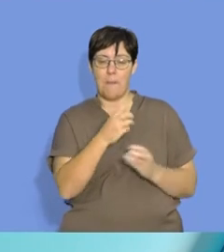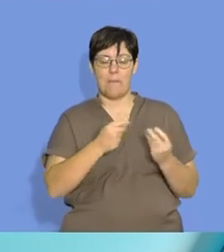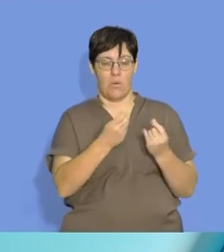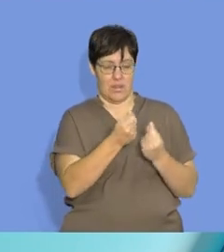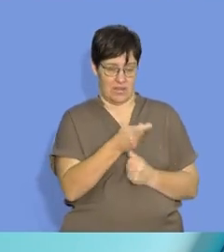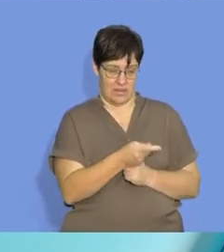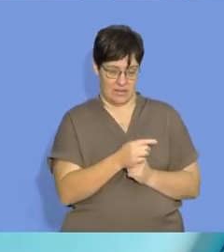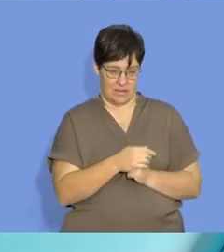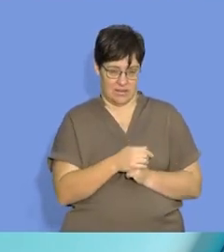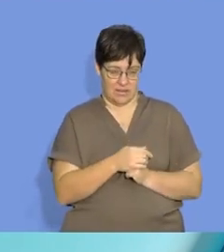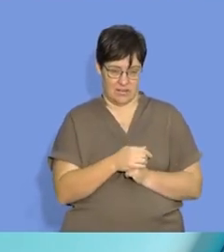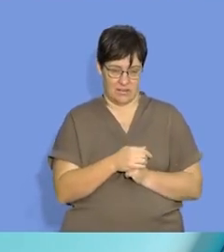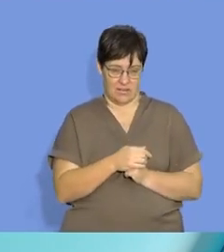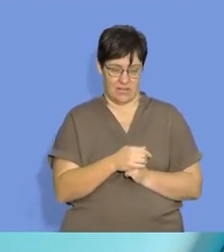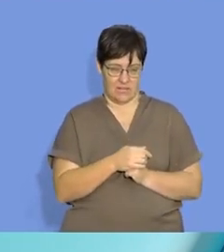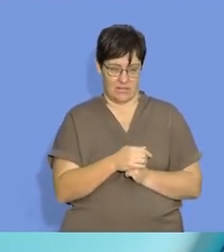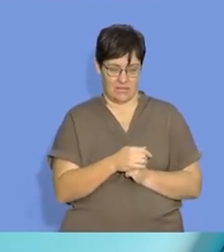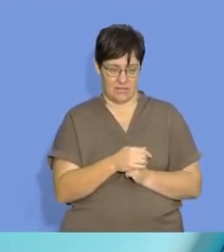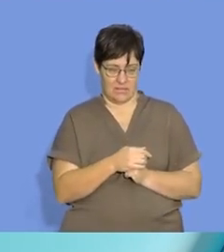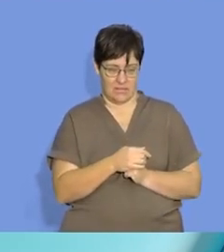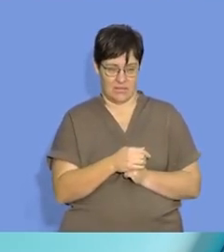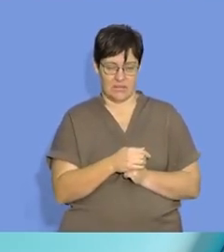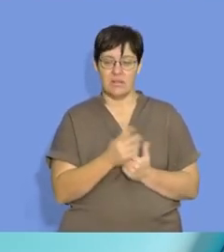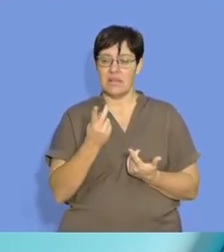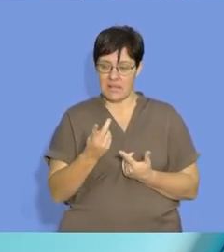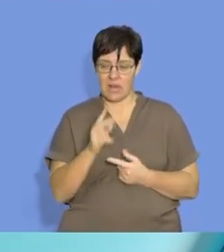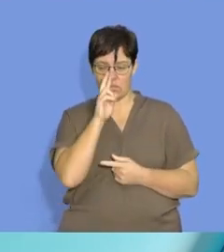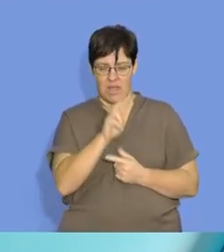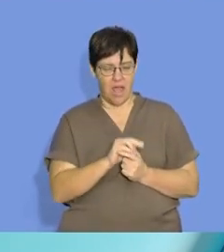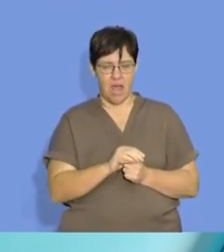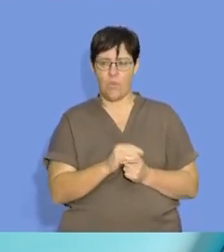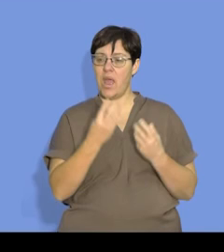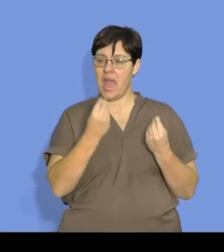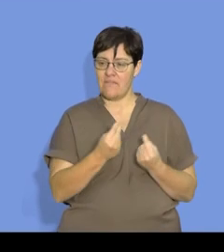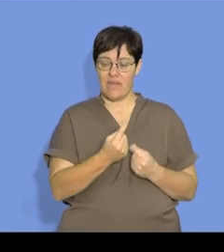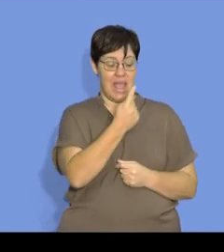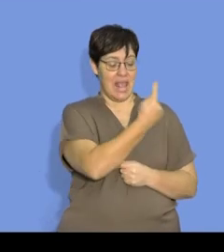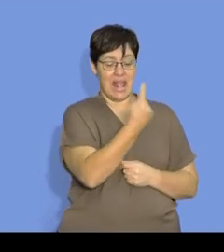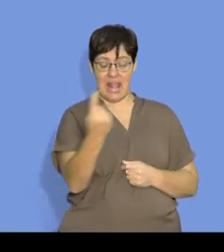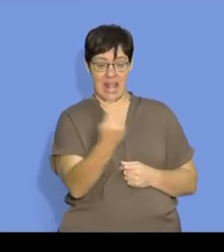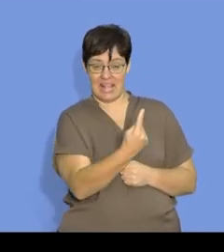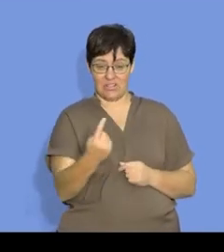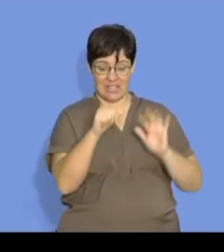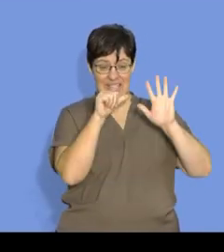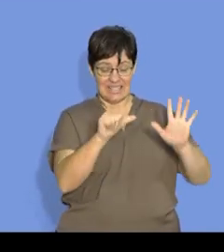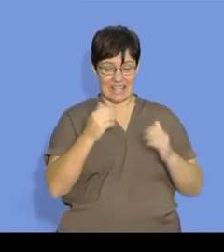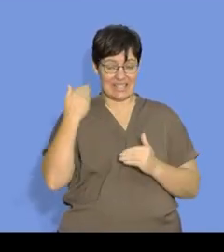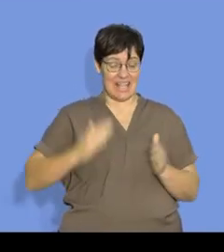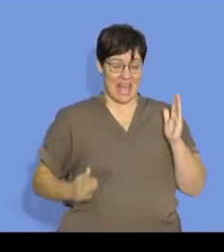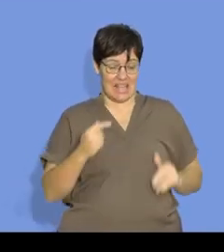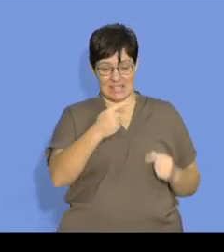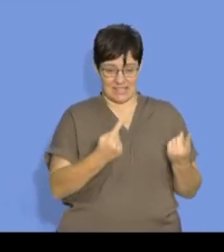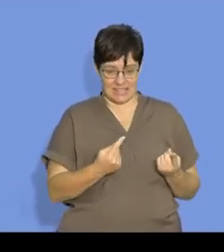piece of powder granule. Then we can say, if each one of them have six